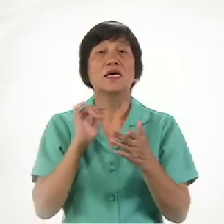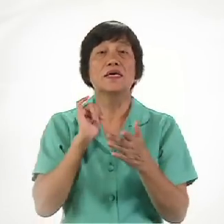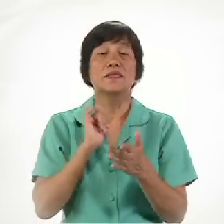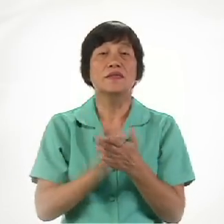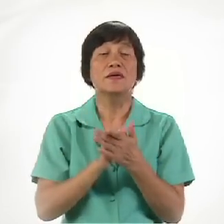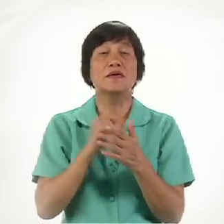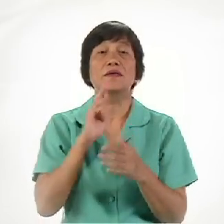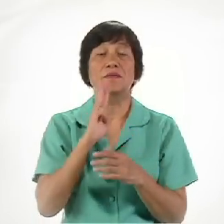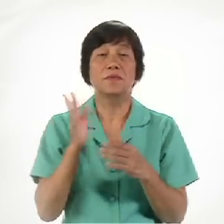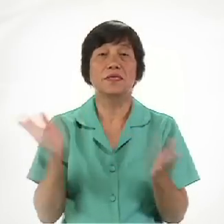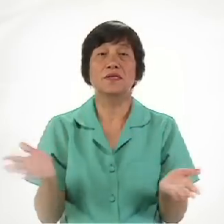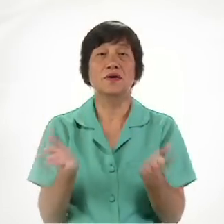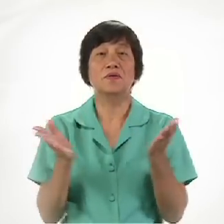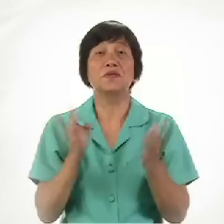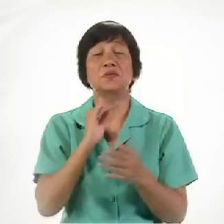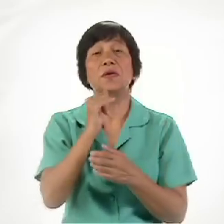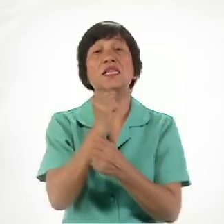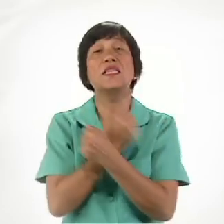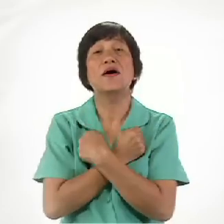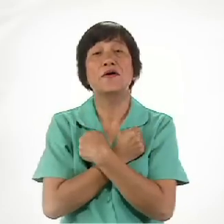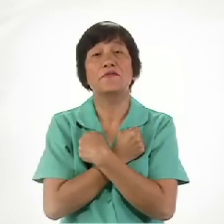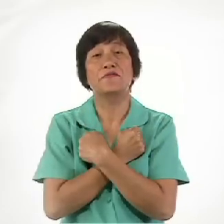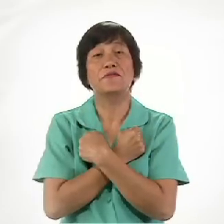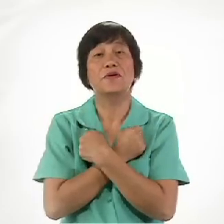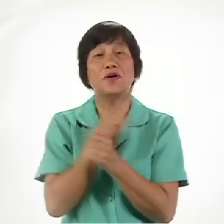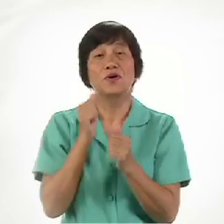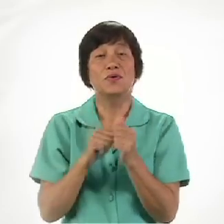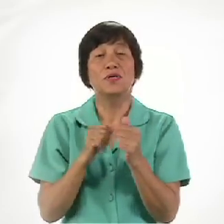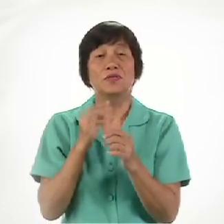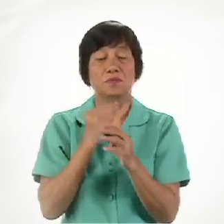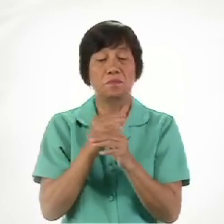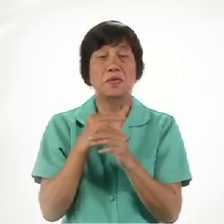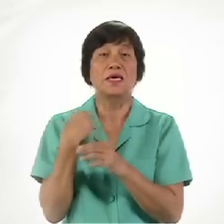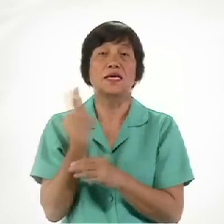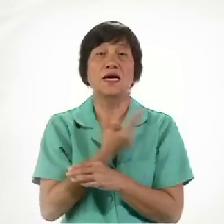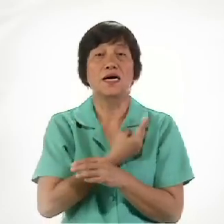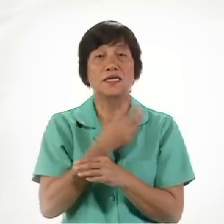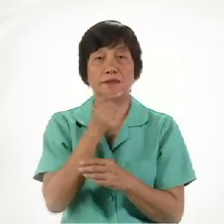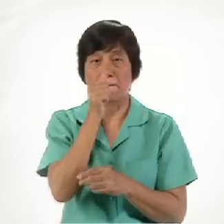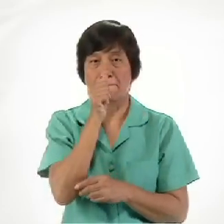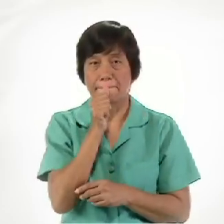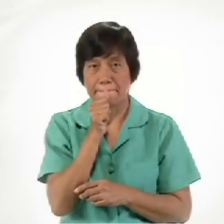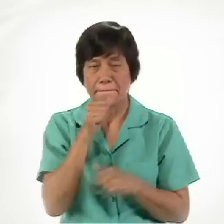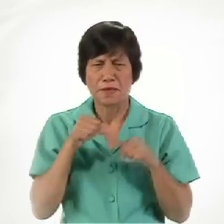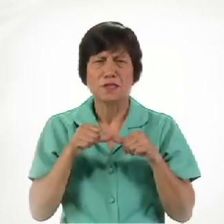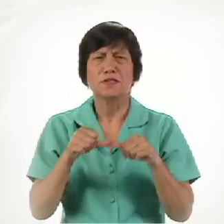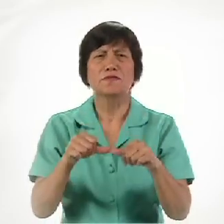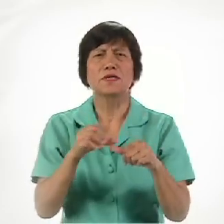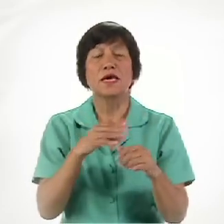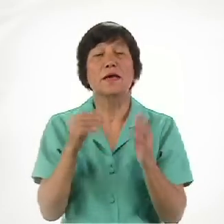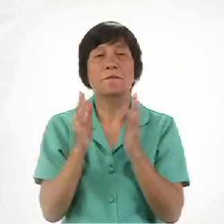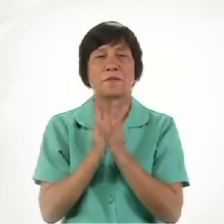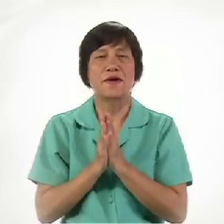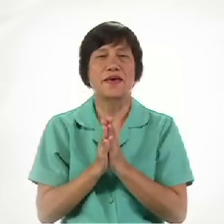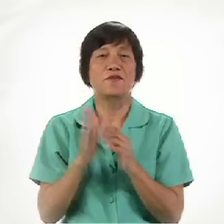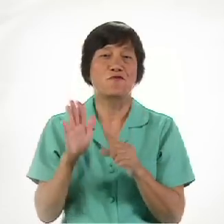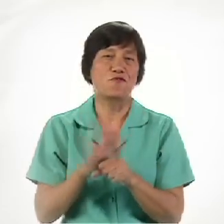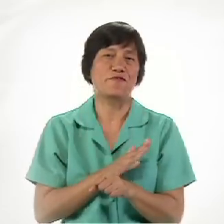Motivated by love Love Which will make Us patient Persevering And prayerful